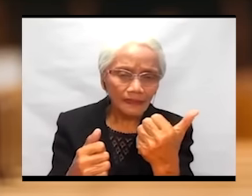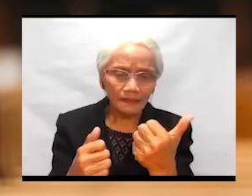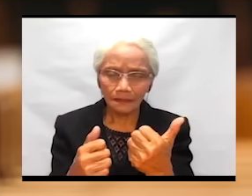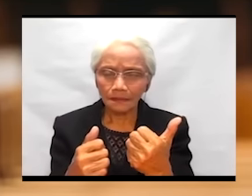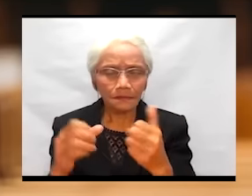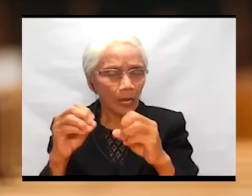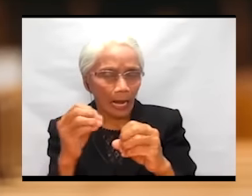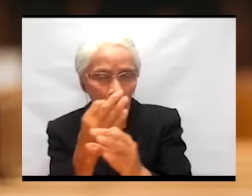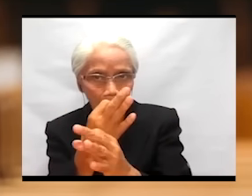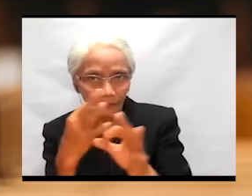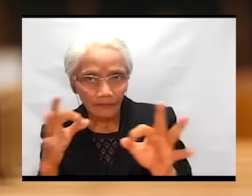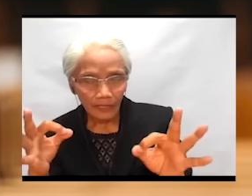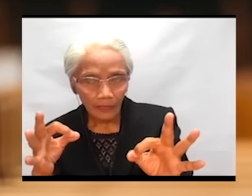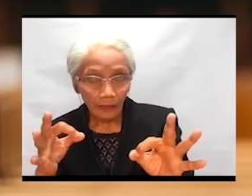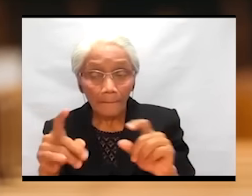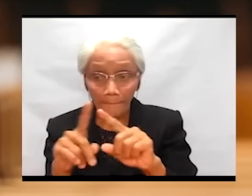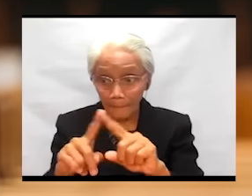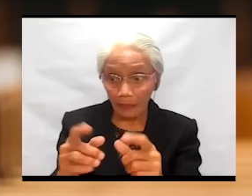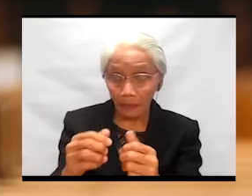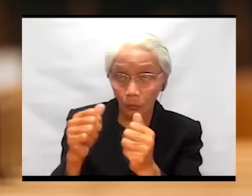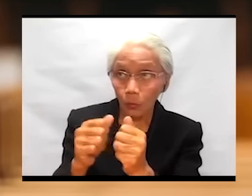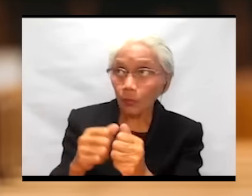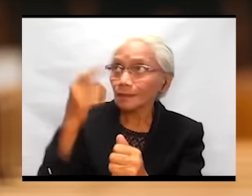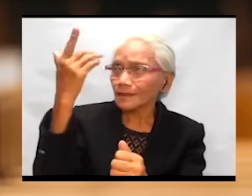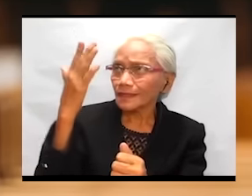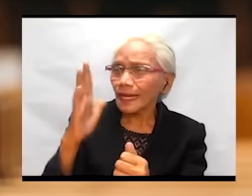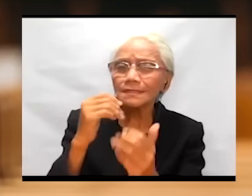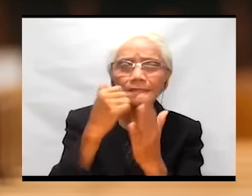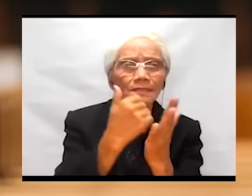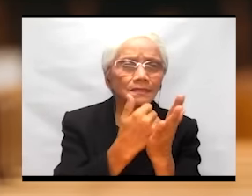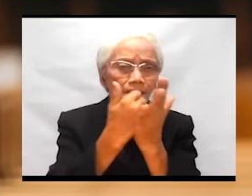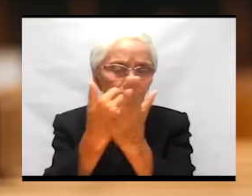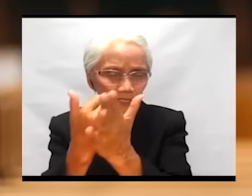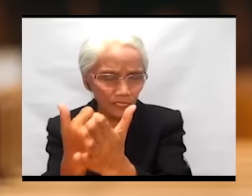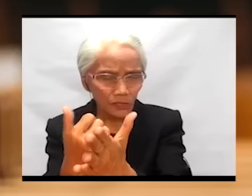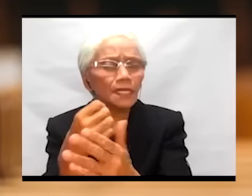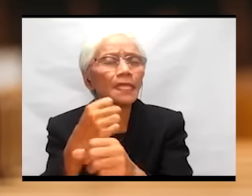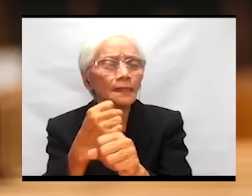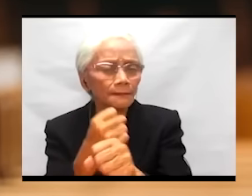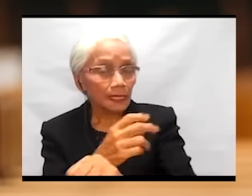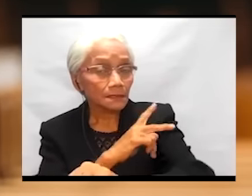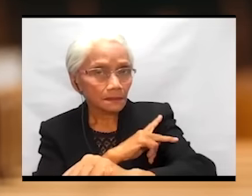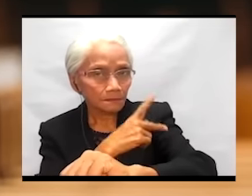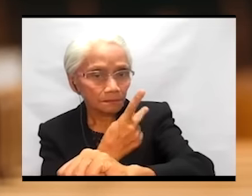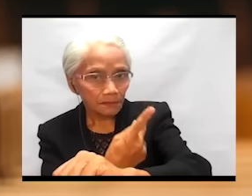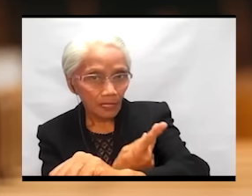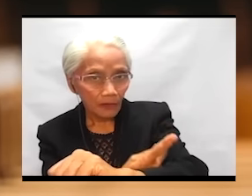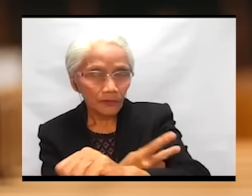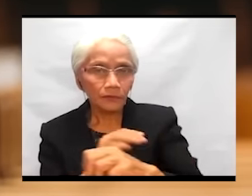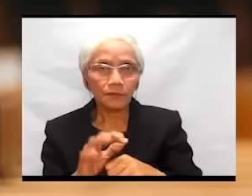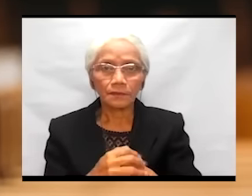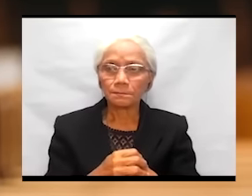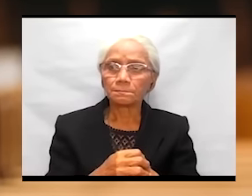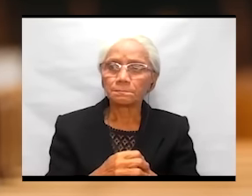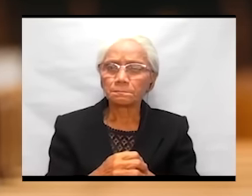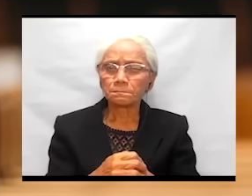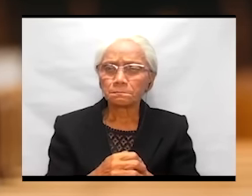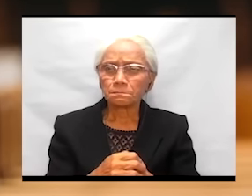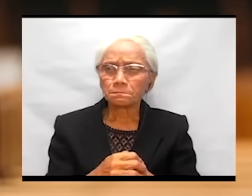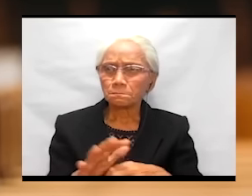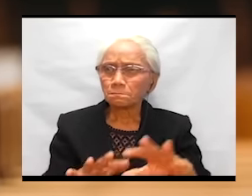powerful. Through the plagues, and when the firstborn